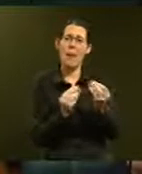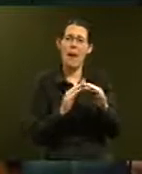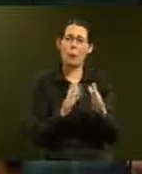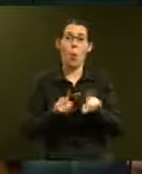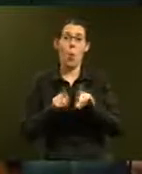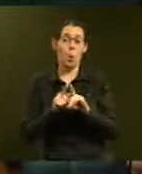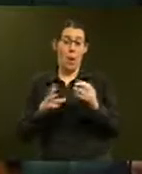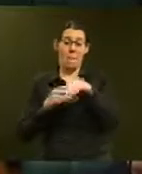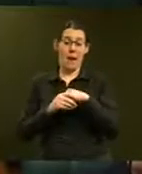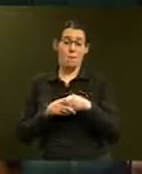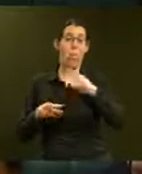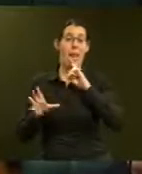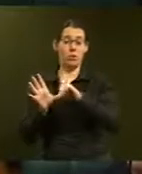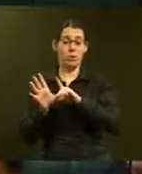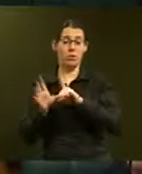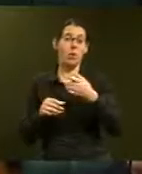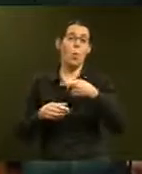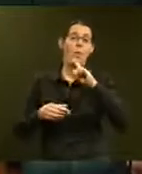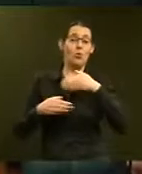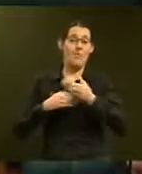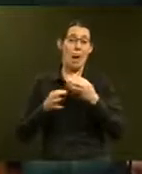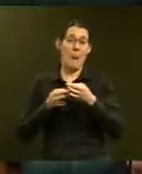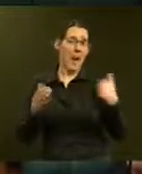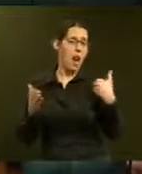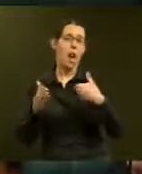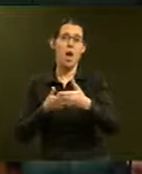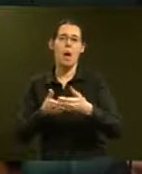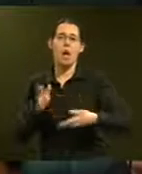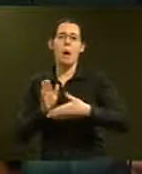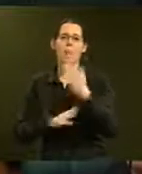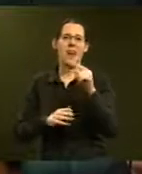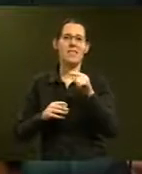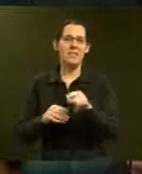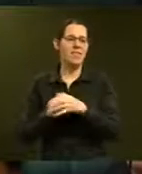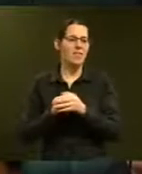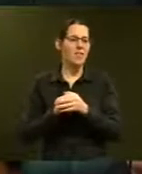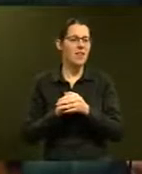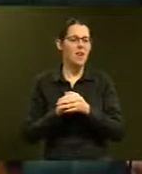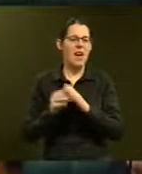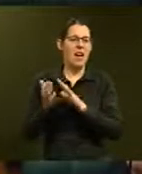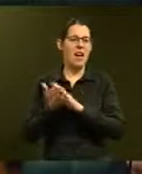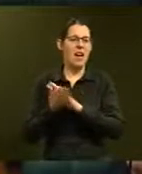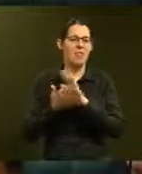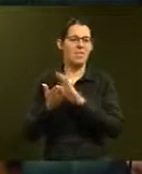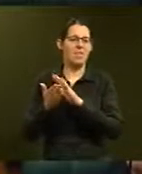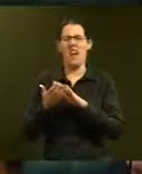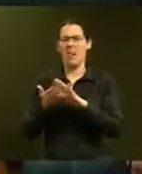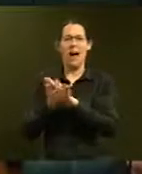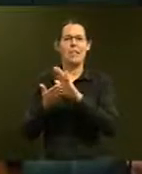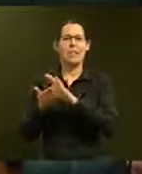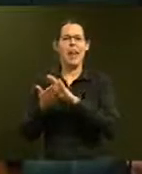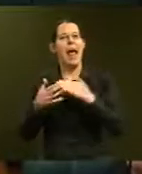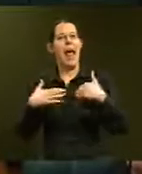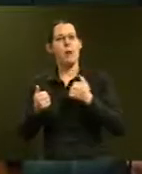Homes Guarantee Act, enabling the Government to set minimum standards for the quality of rental housing. We're currently consulting with the public on the Healthy